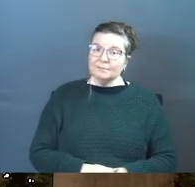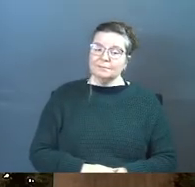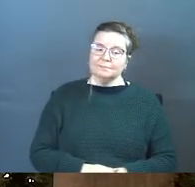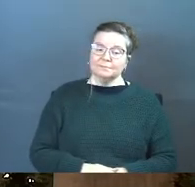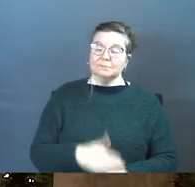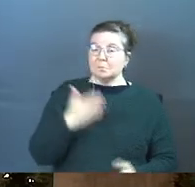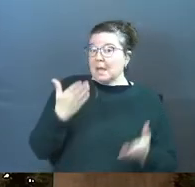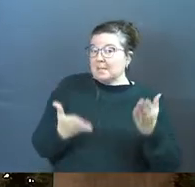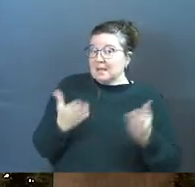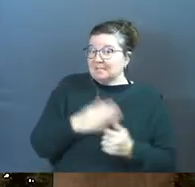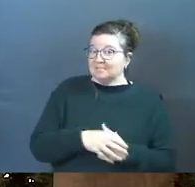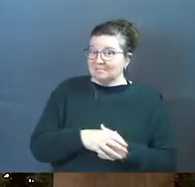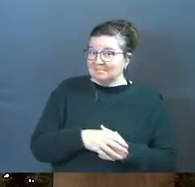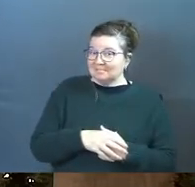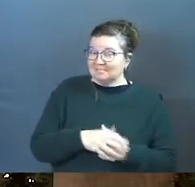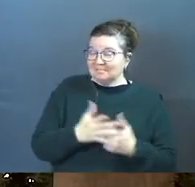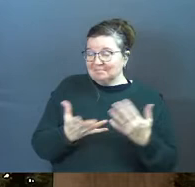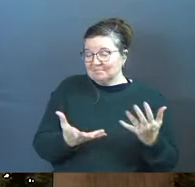Maybe.